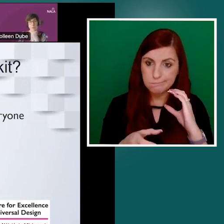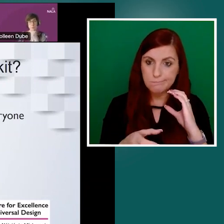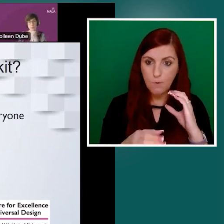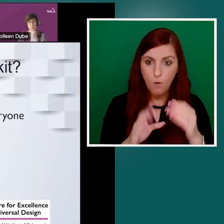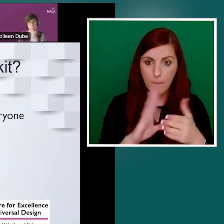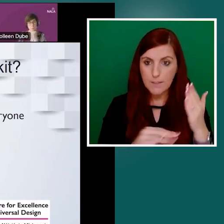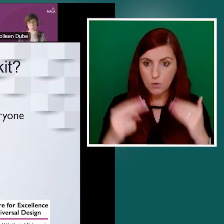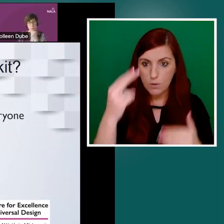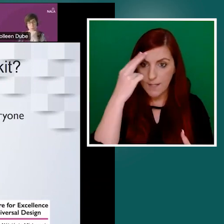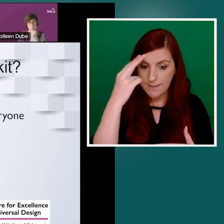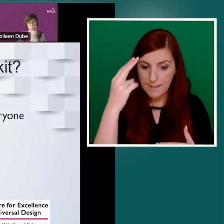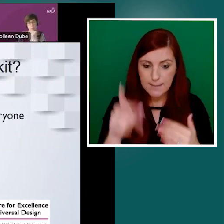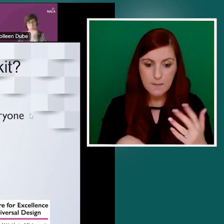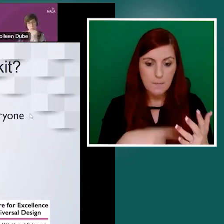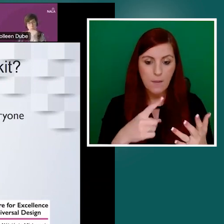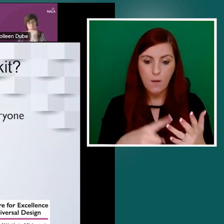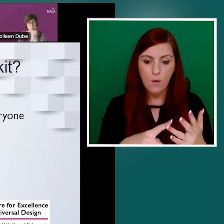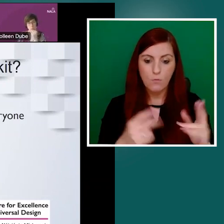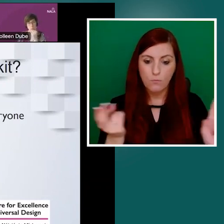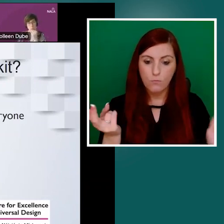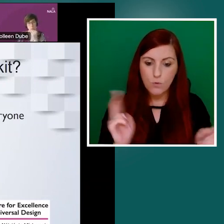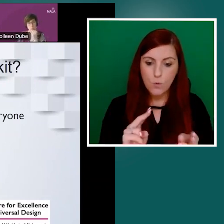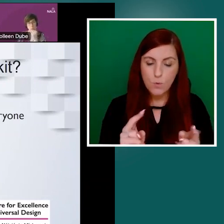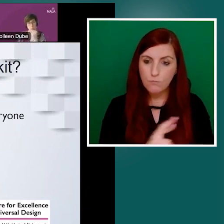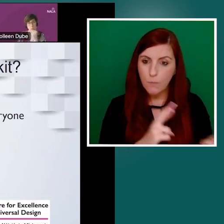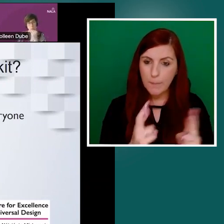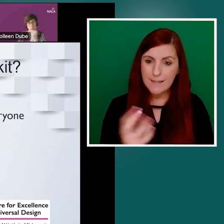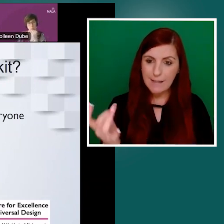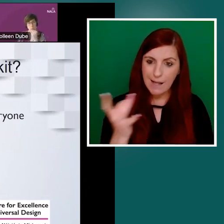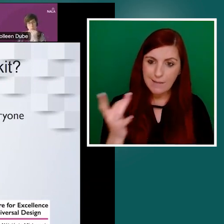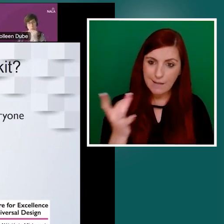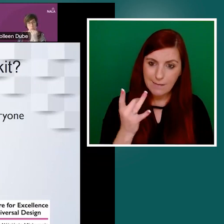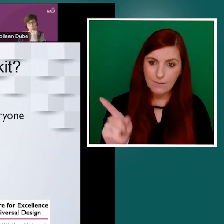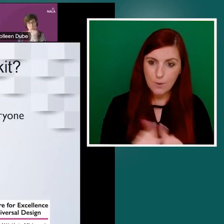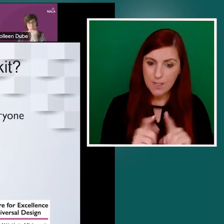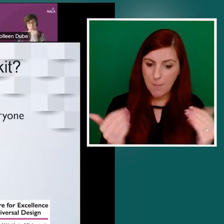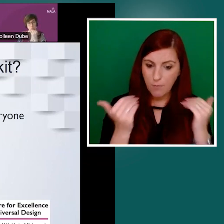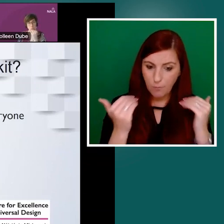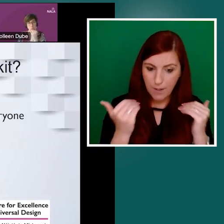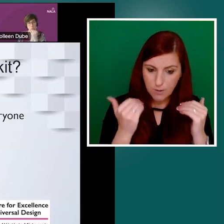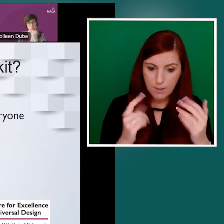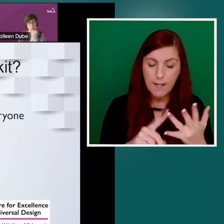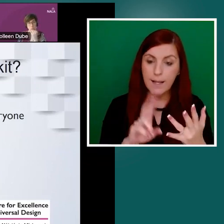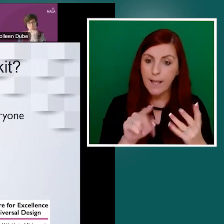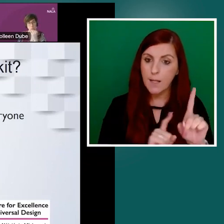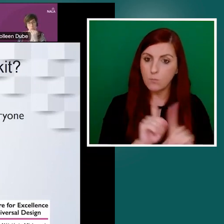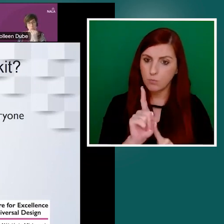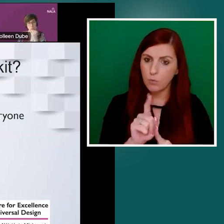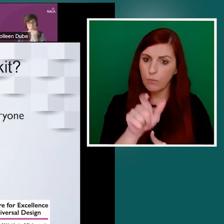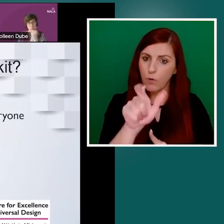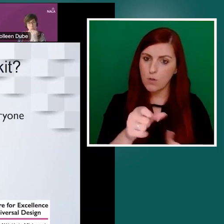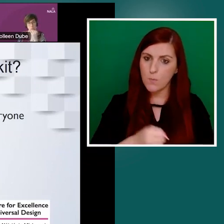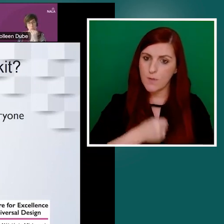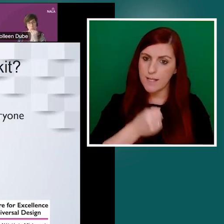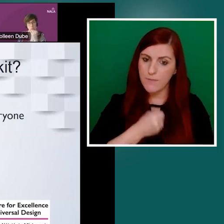It can improve customer satisfaction and save us all time and money. Next slide, please.